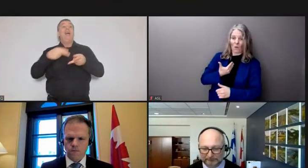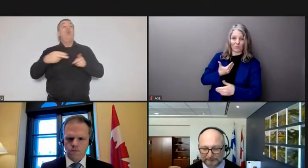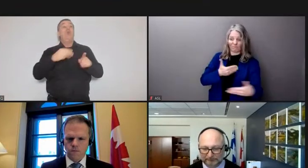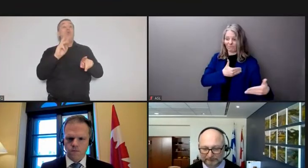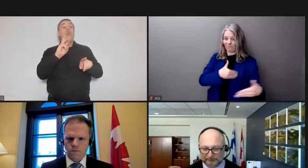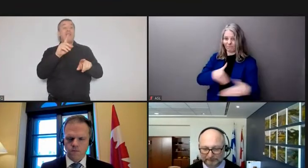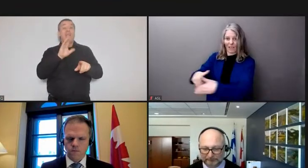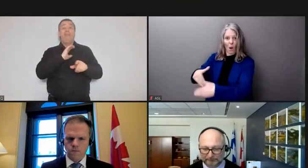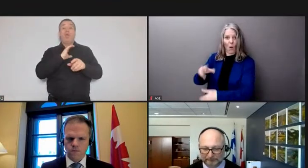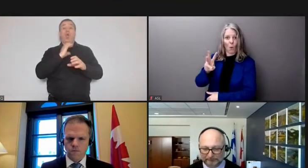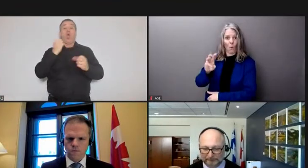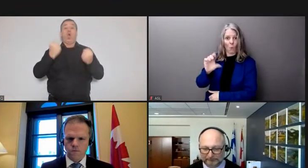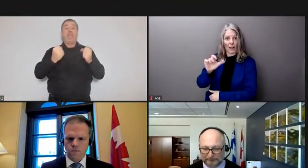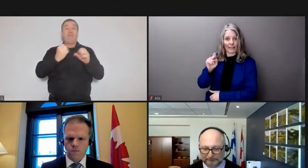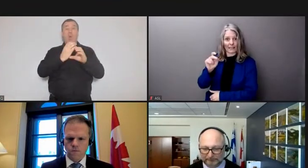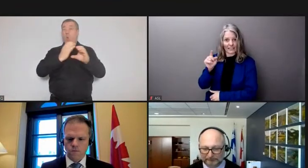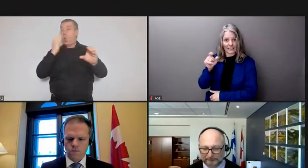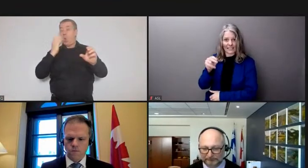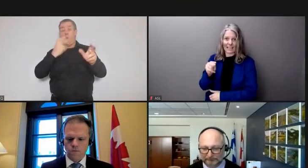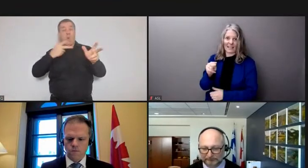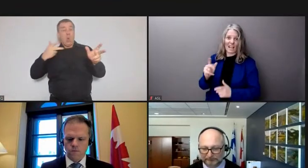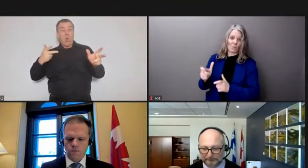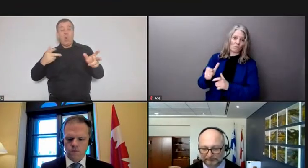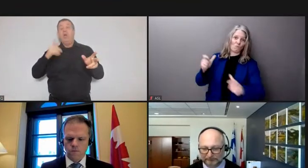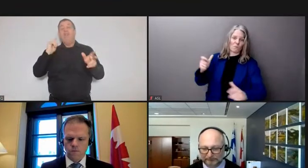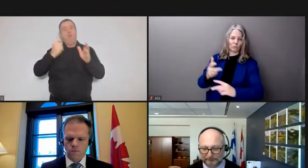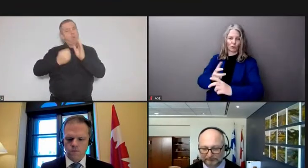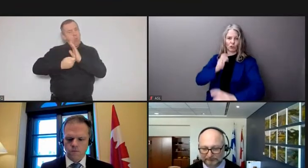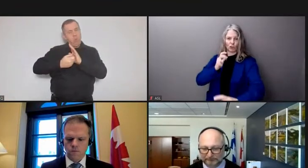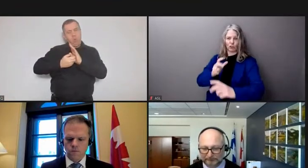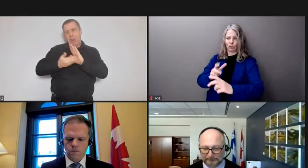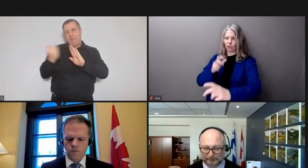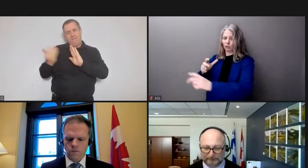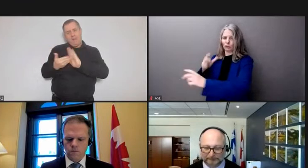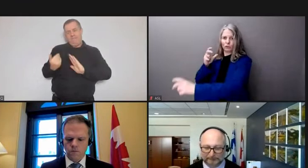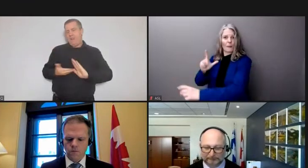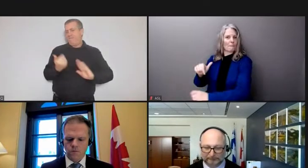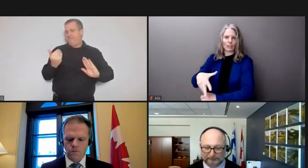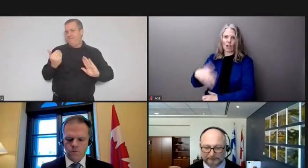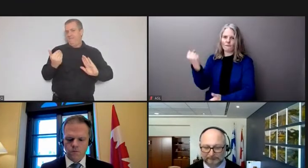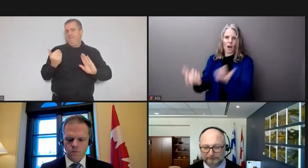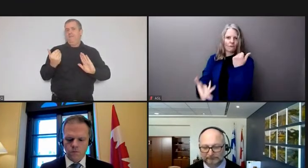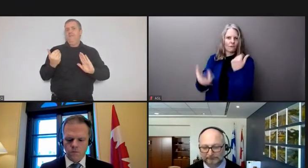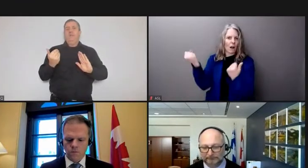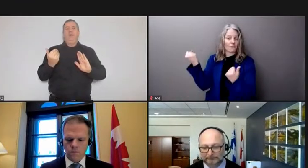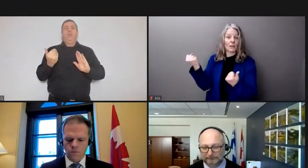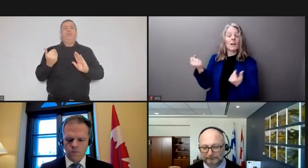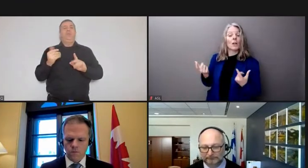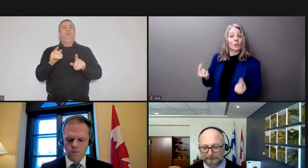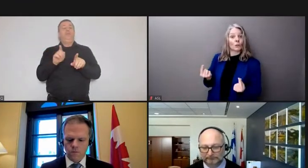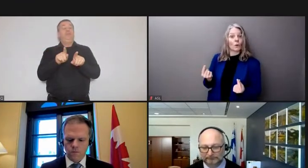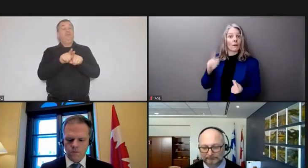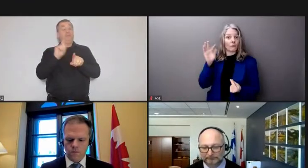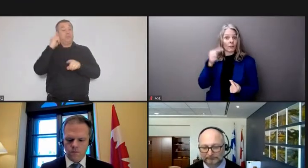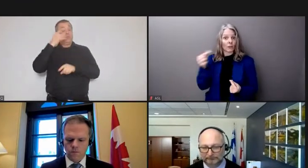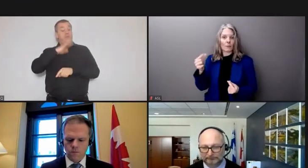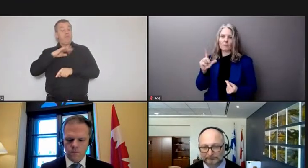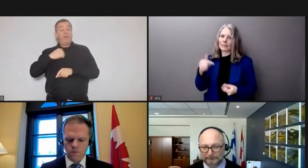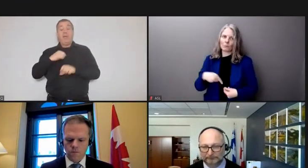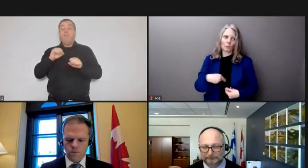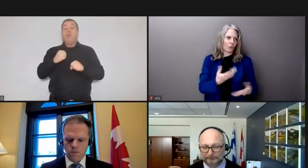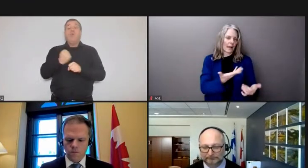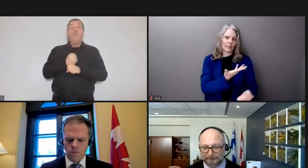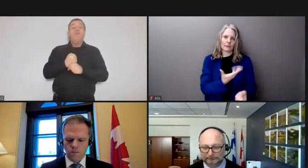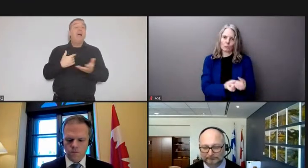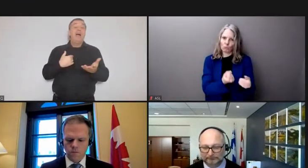that need to be removed. All we can do in the government side is make sure that the support is there for law enforcement and the